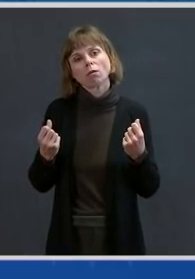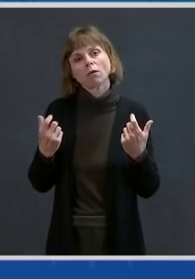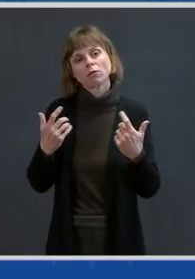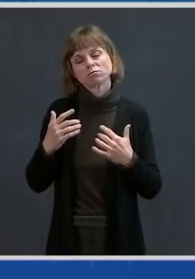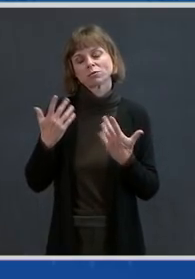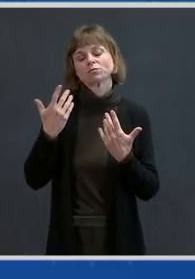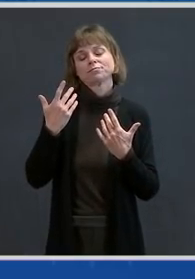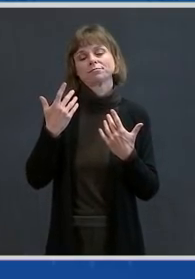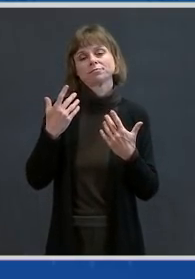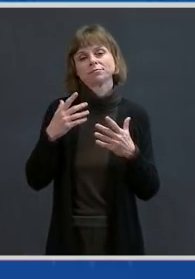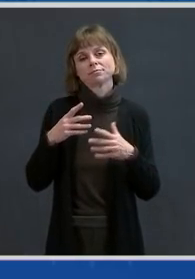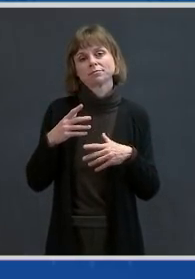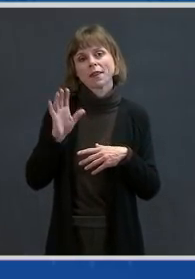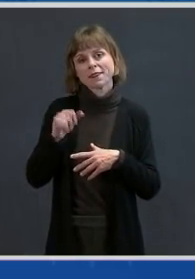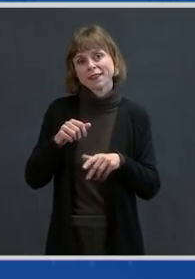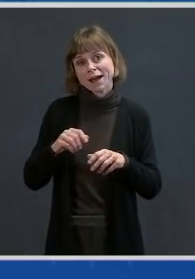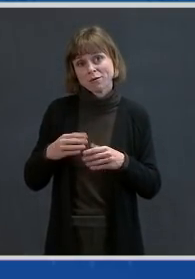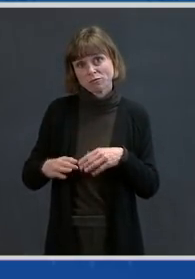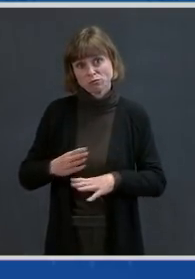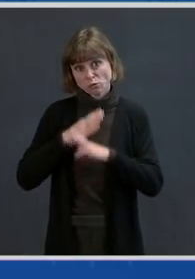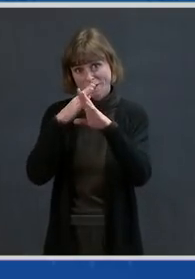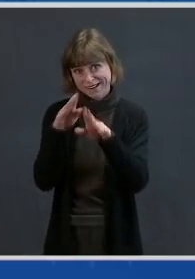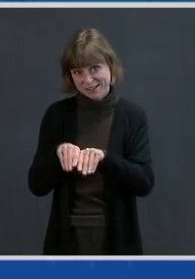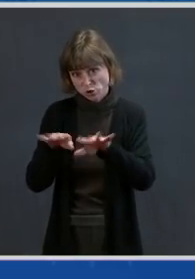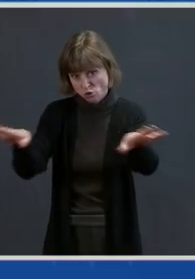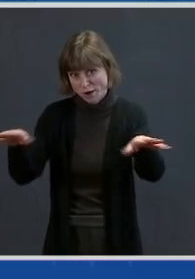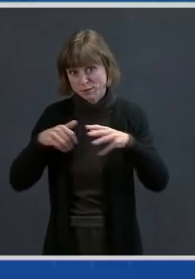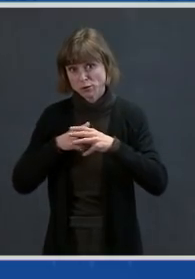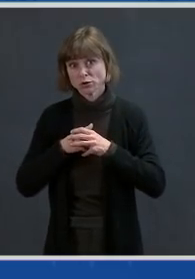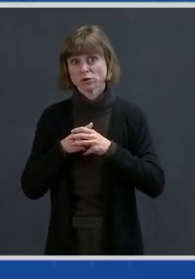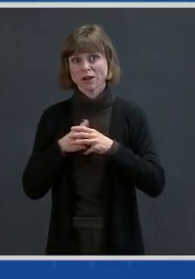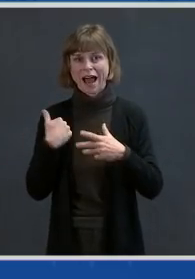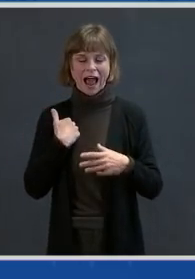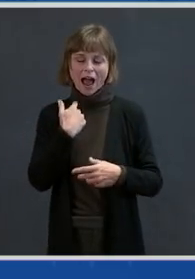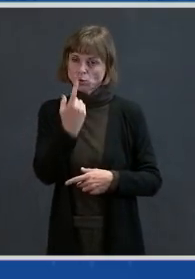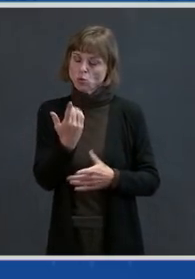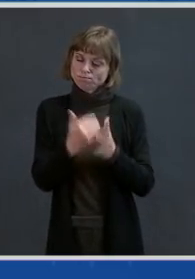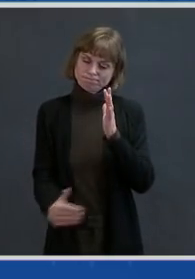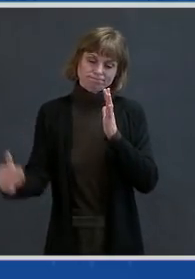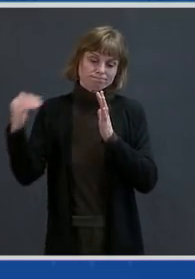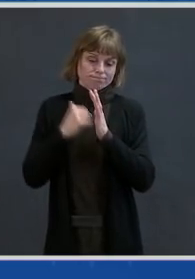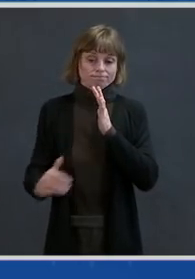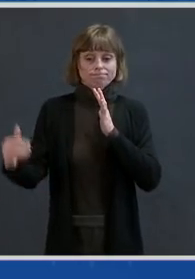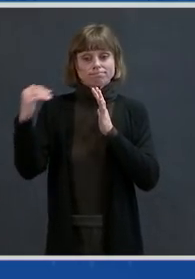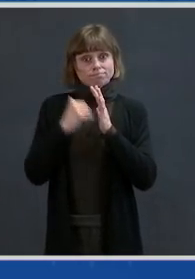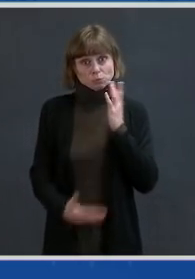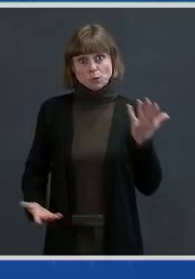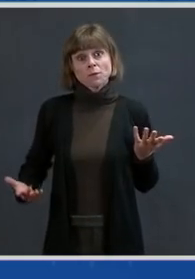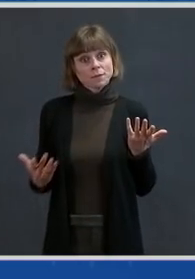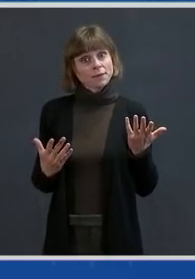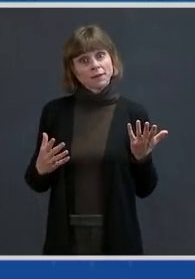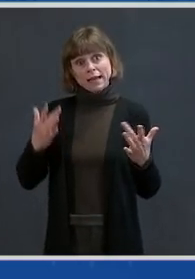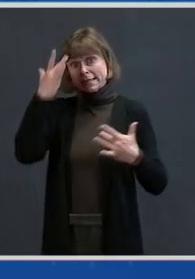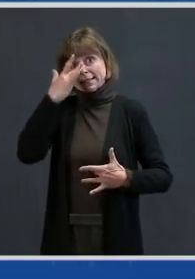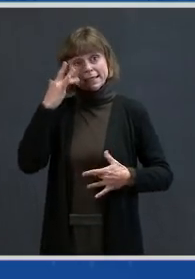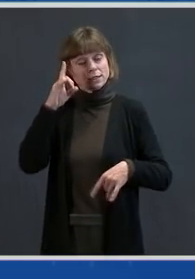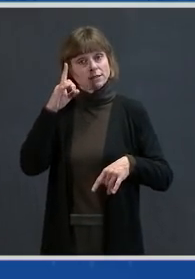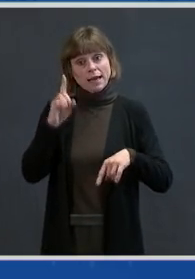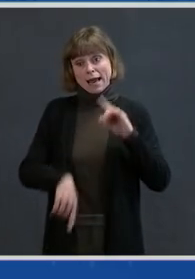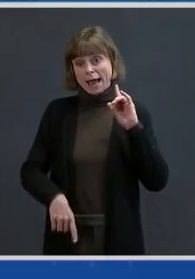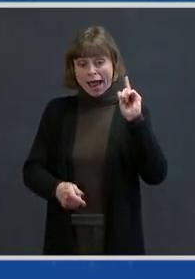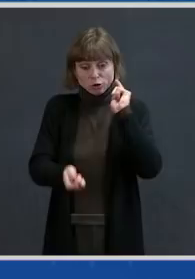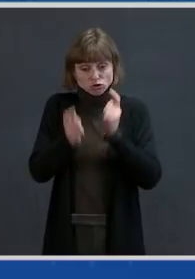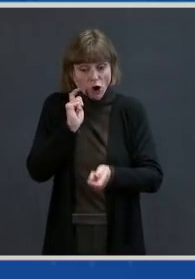and it's true in virology — that viruses will not mutate if you don't give them the opportunity to